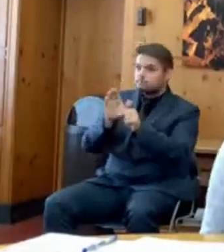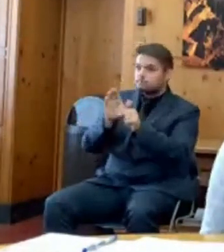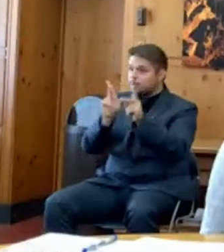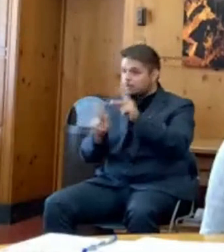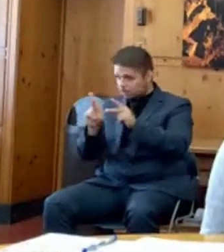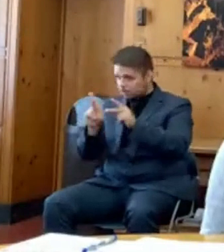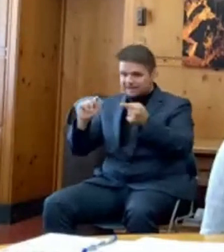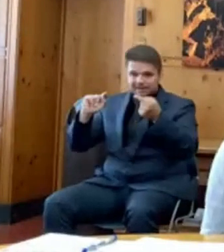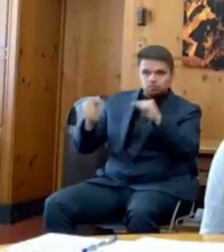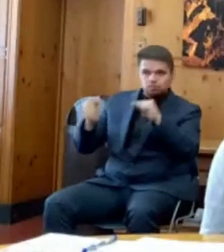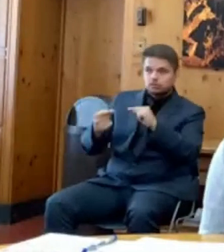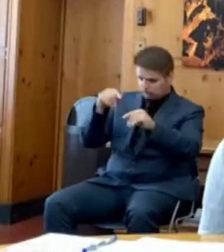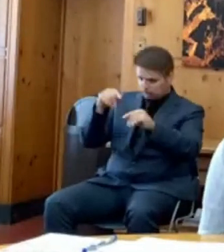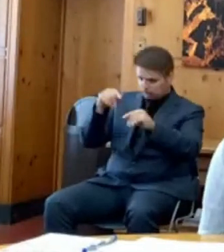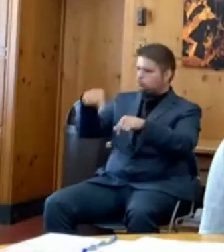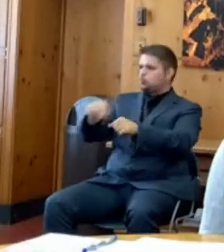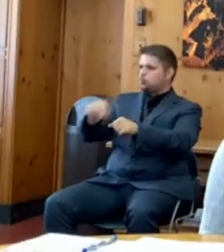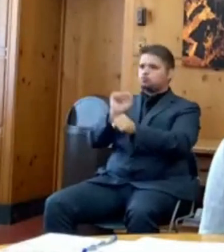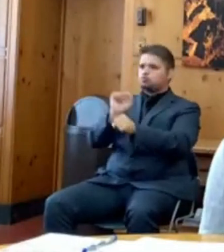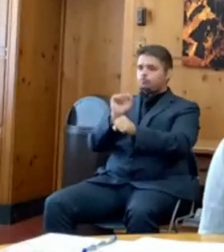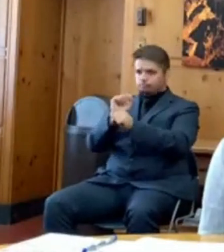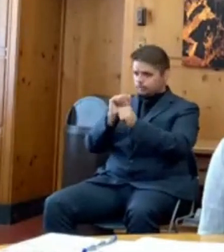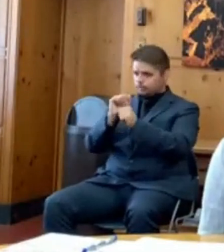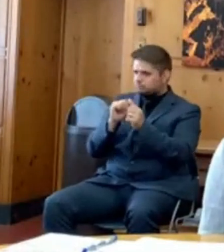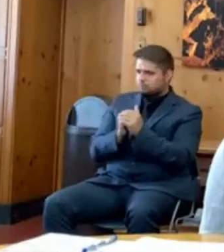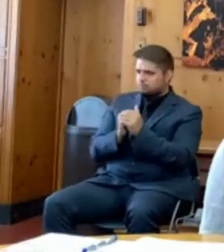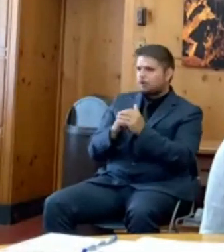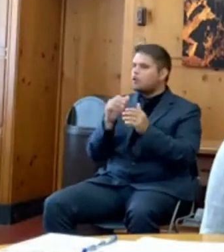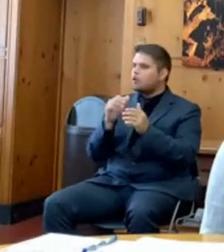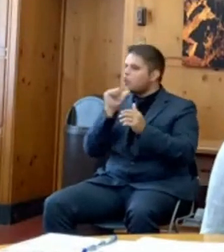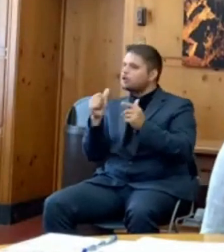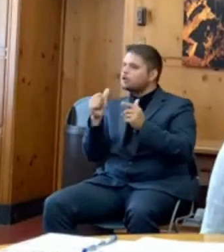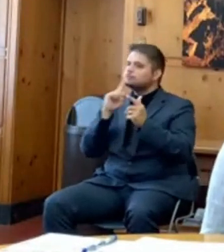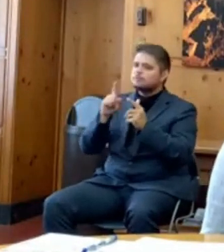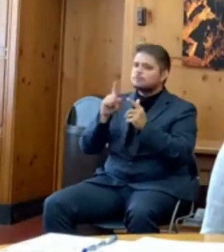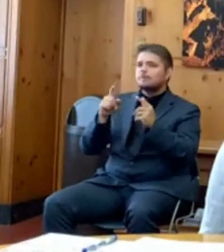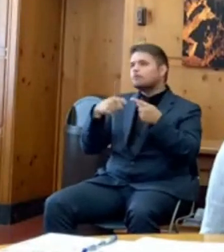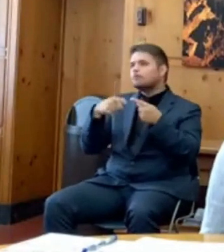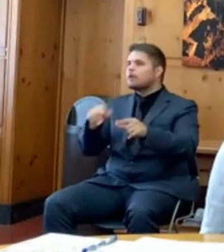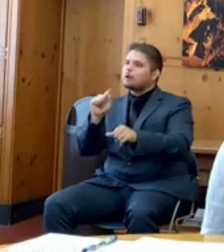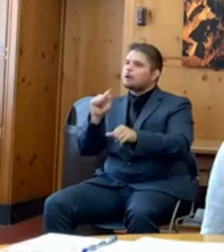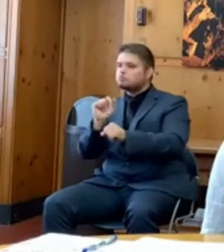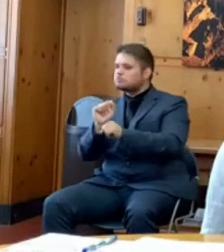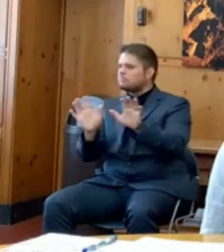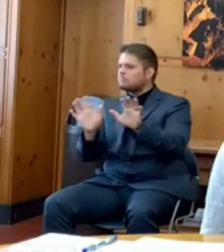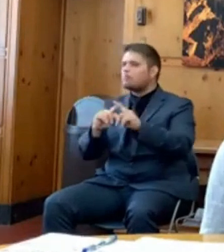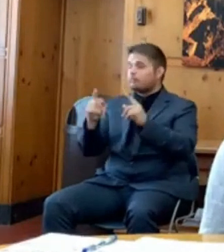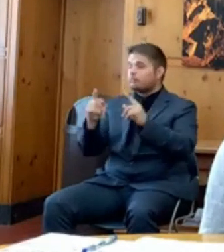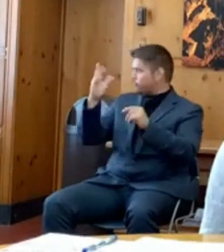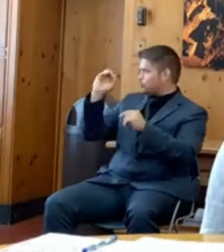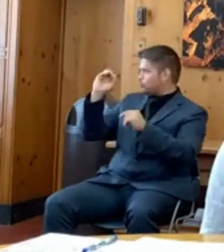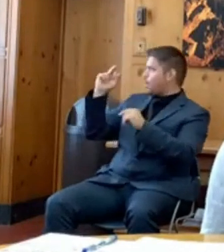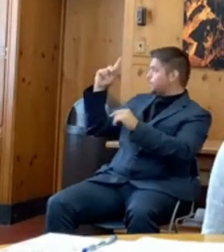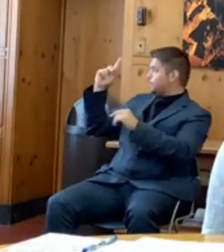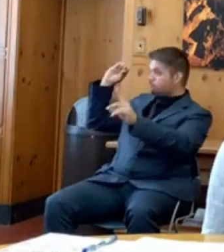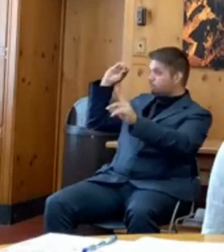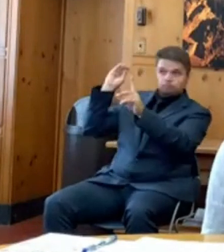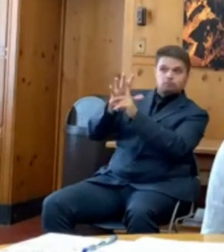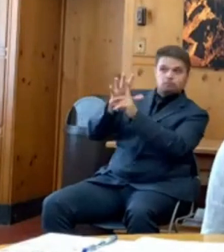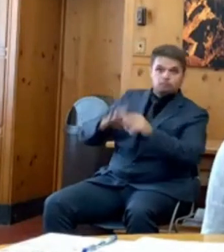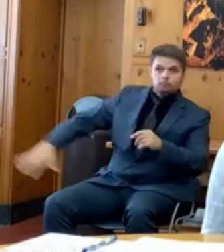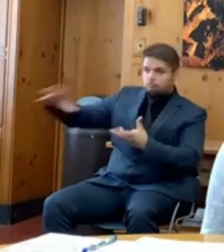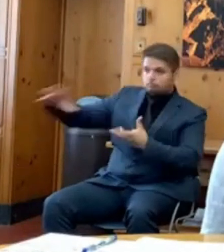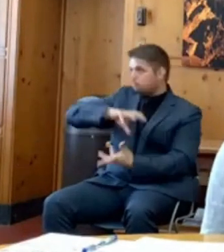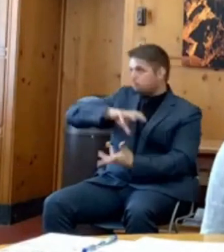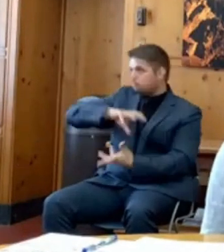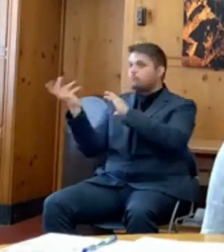or not injured on the job, that get COVID on the job have access to appropriate compensation.